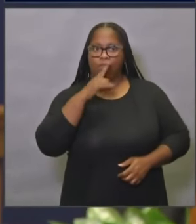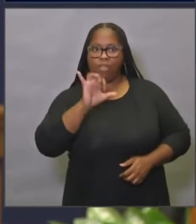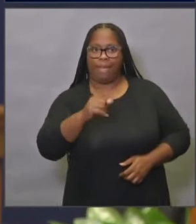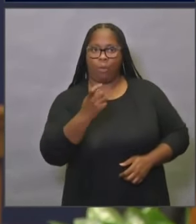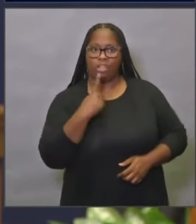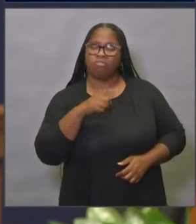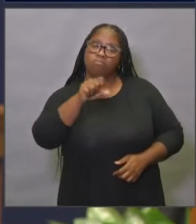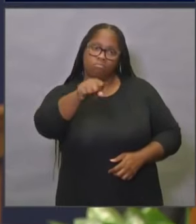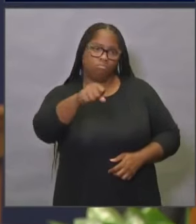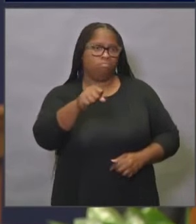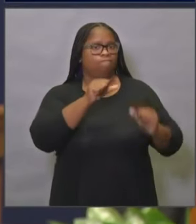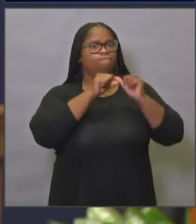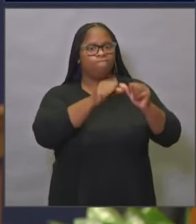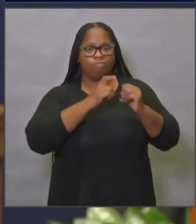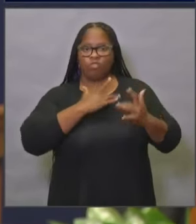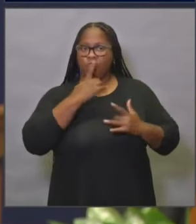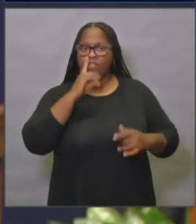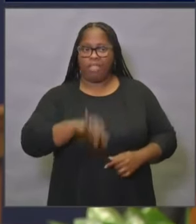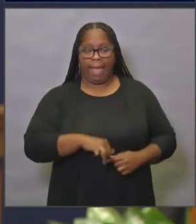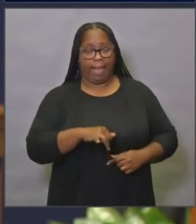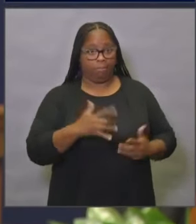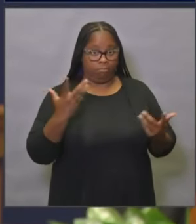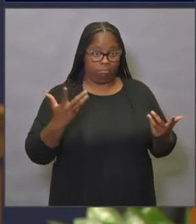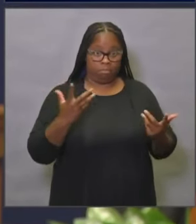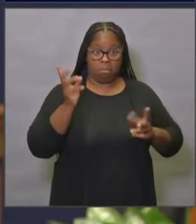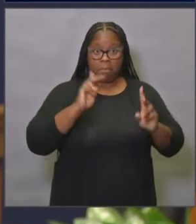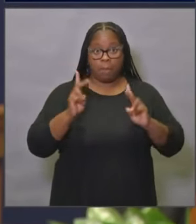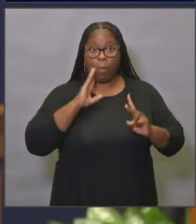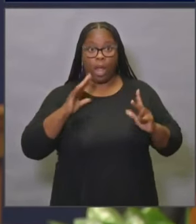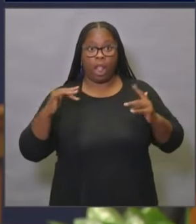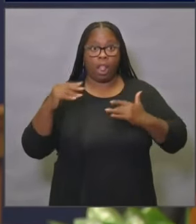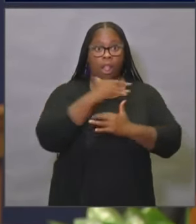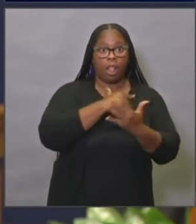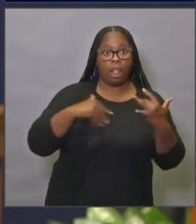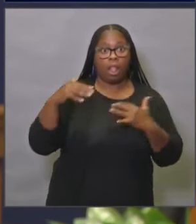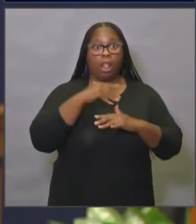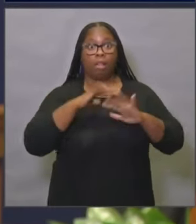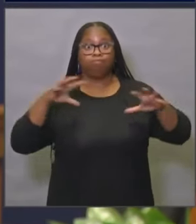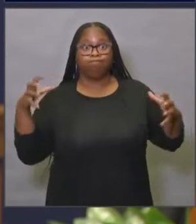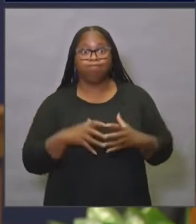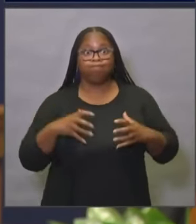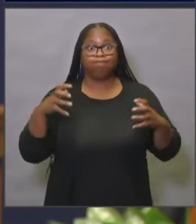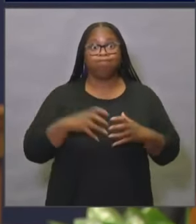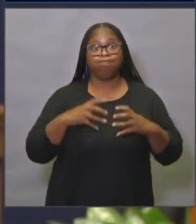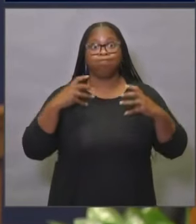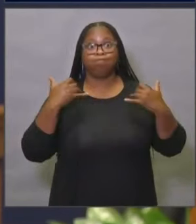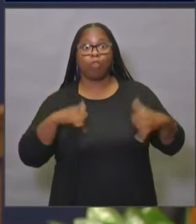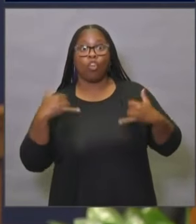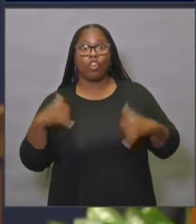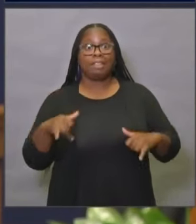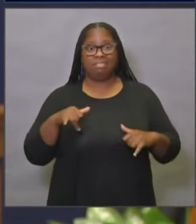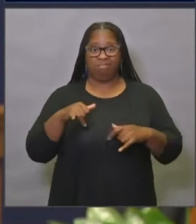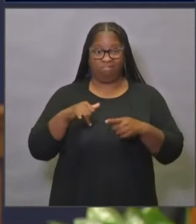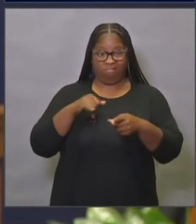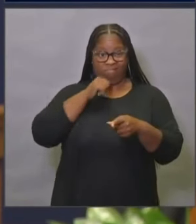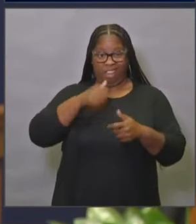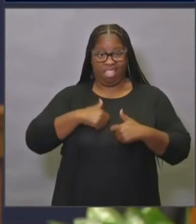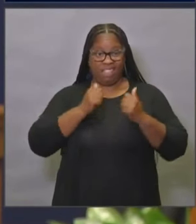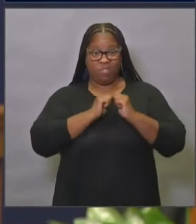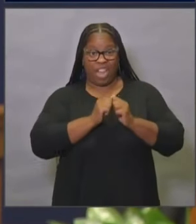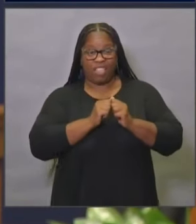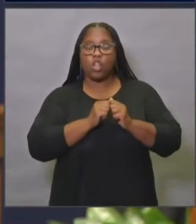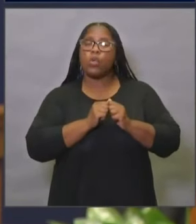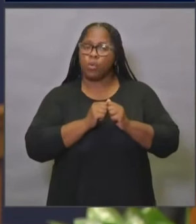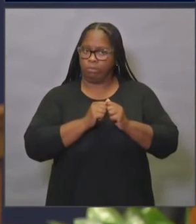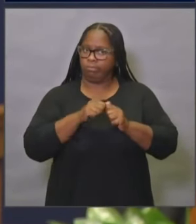a concern if there are going to be opportunities that people are going to be around, you know, others who are not part of their household. It's